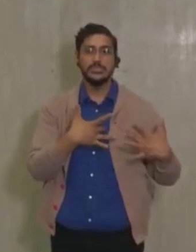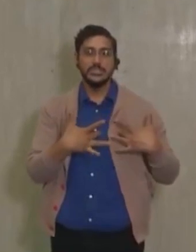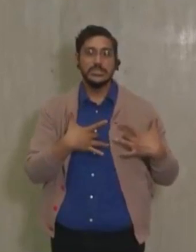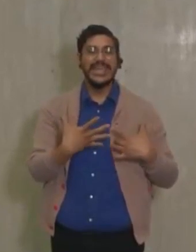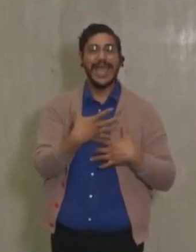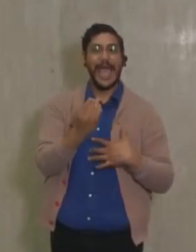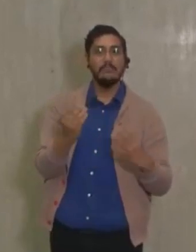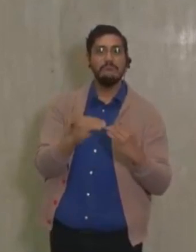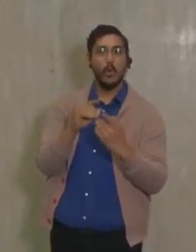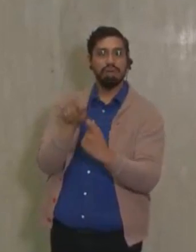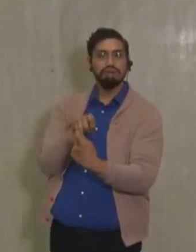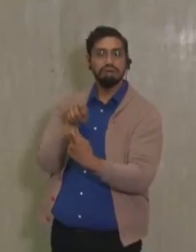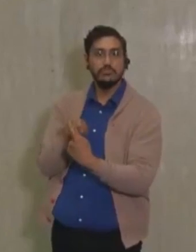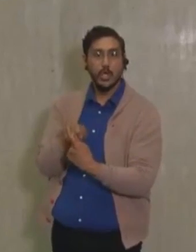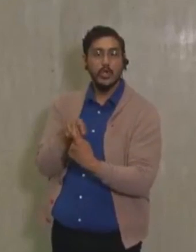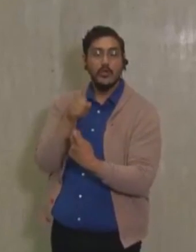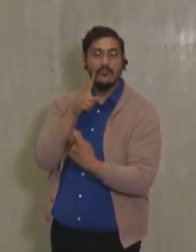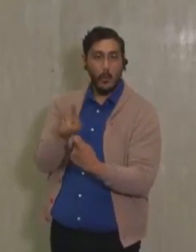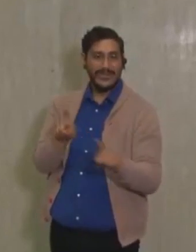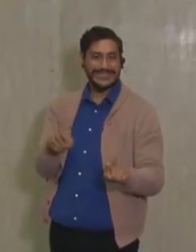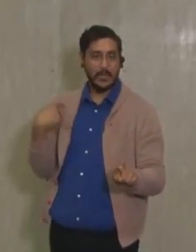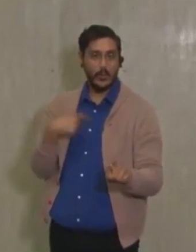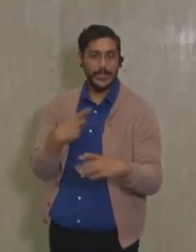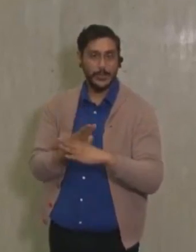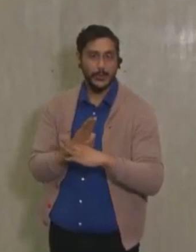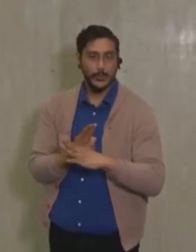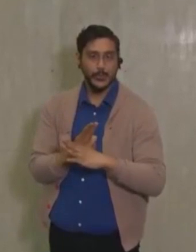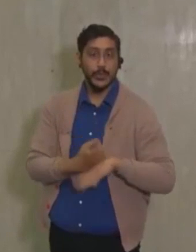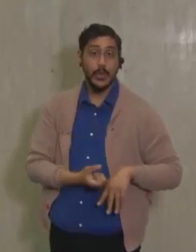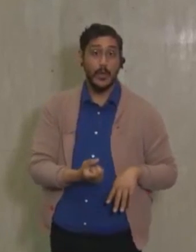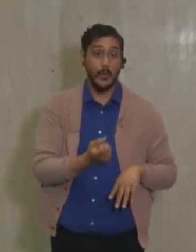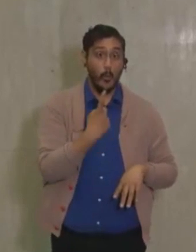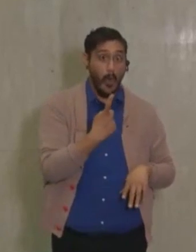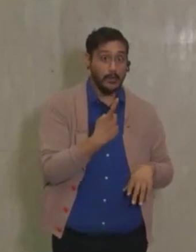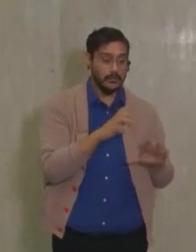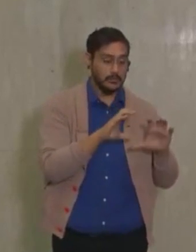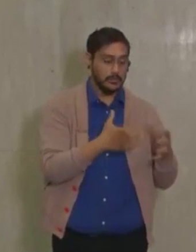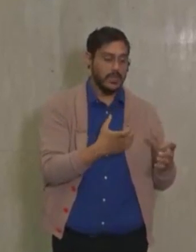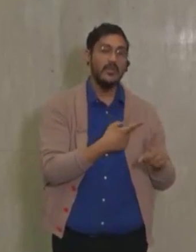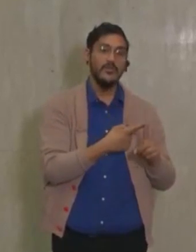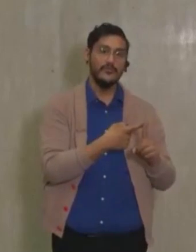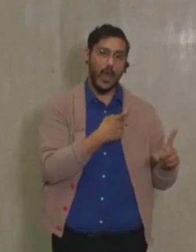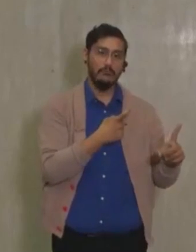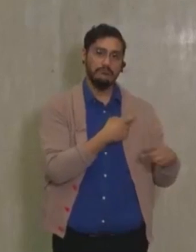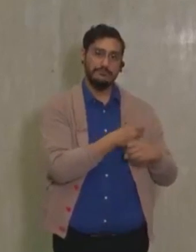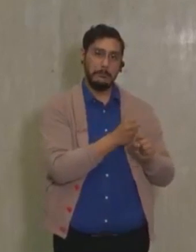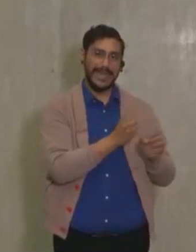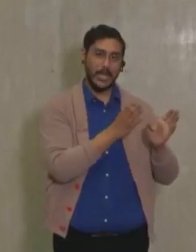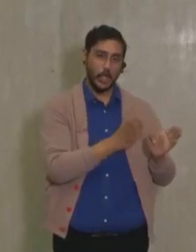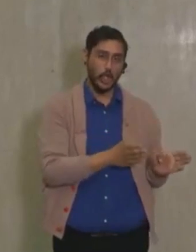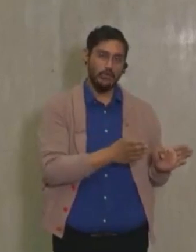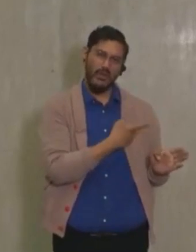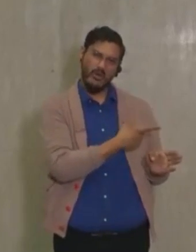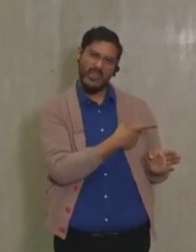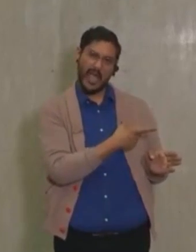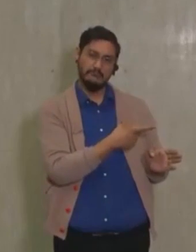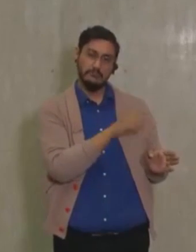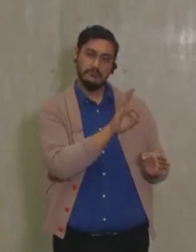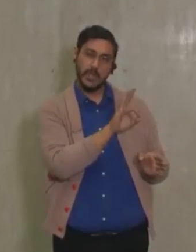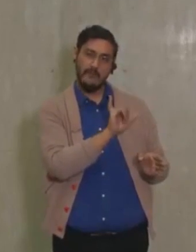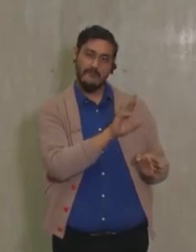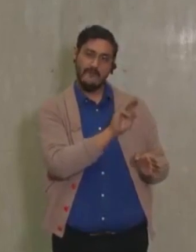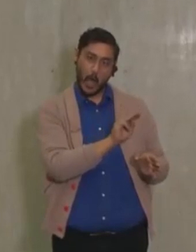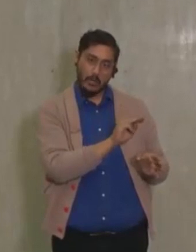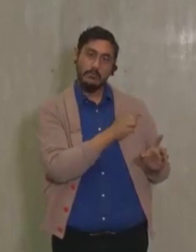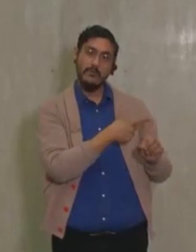specificity of the test we used. One comes from the manufacturer or the marketing, the firm from which we